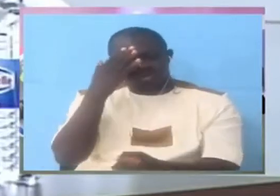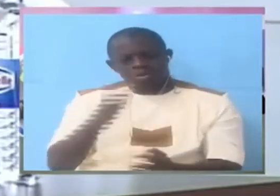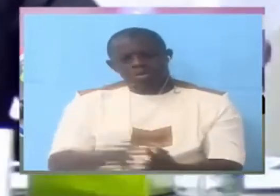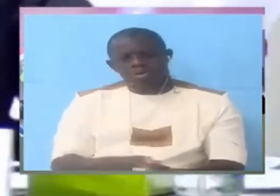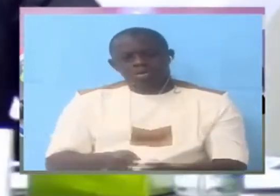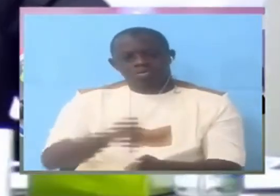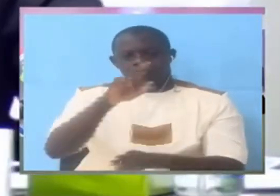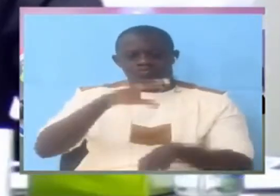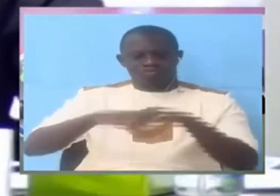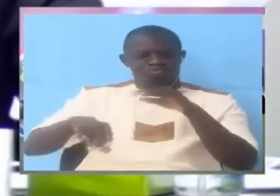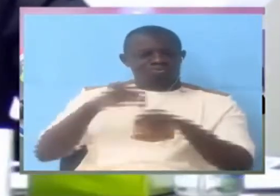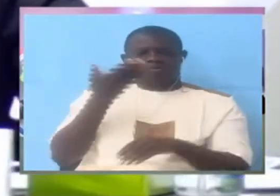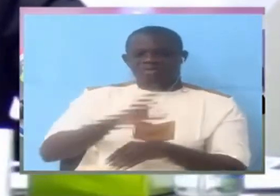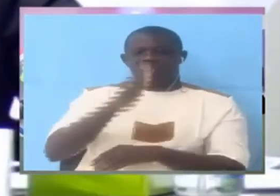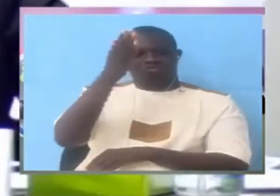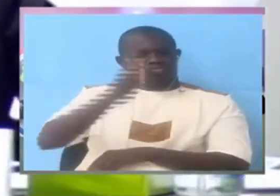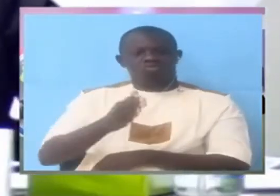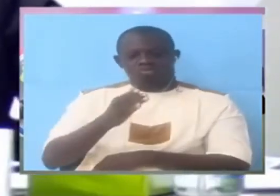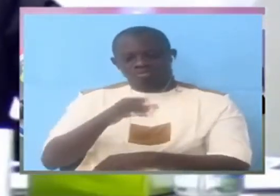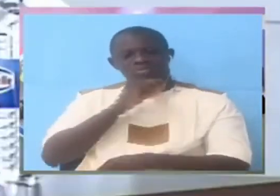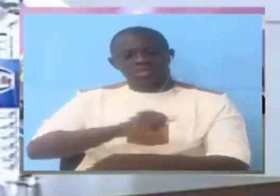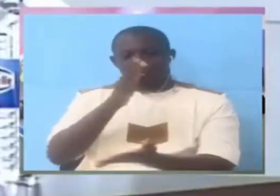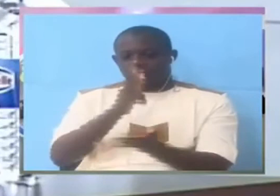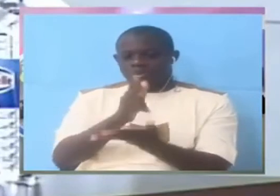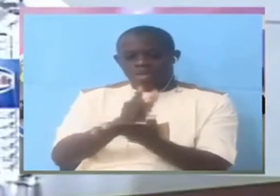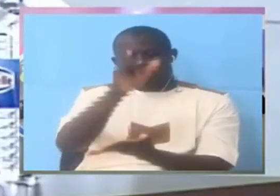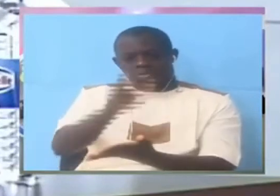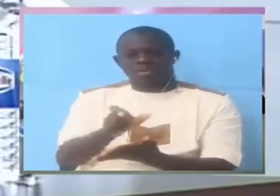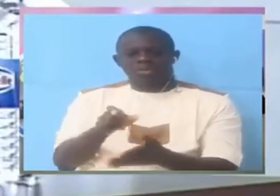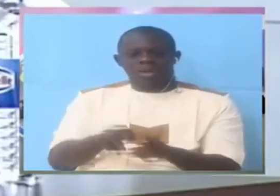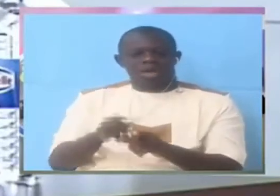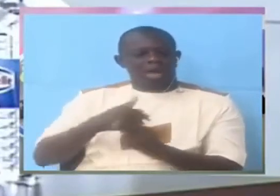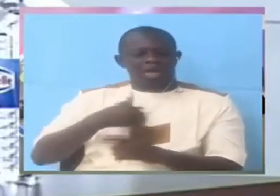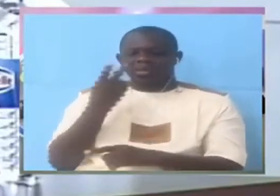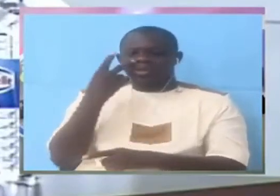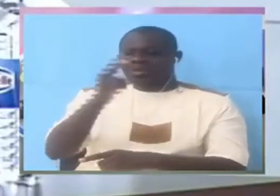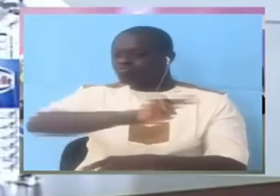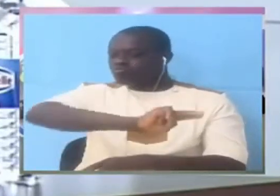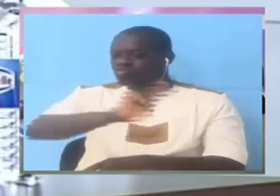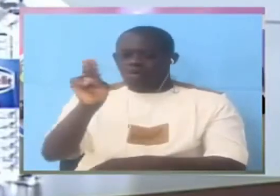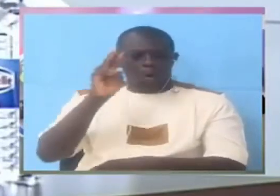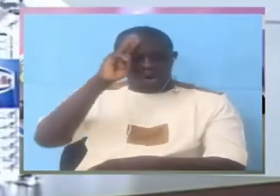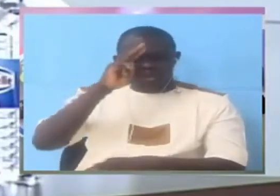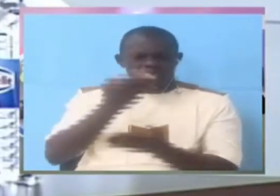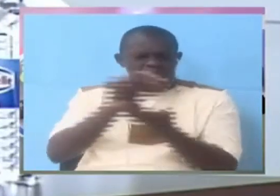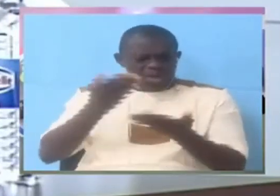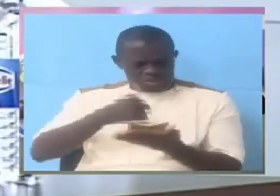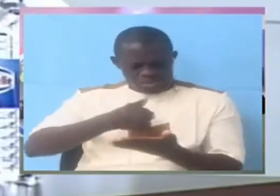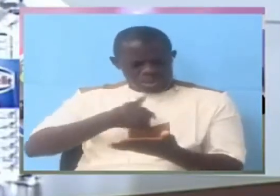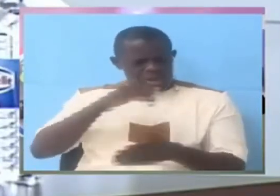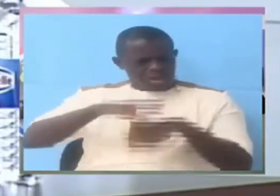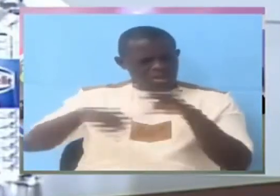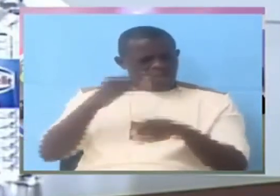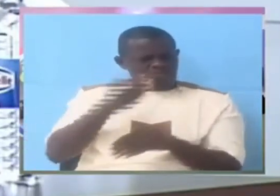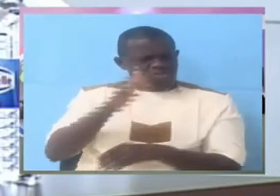you are running away from the truth mr but i can't want make it so there's reason why i should run away from the truth mandalila jimla seconding about the tonya